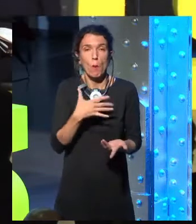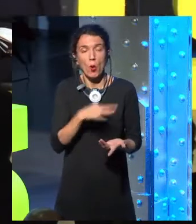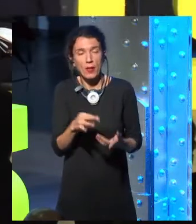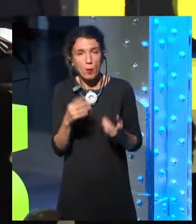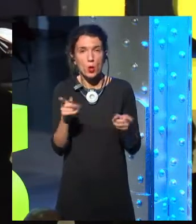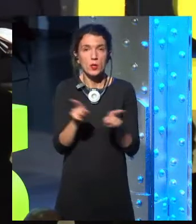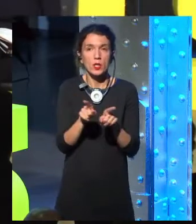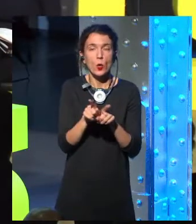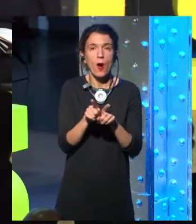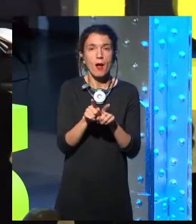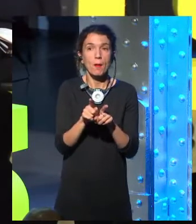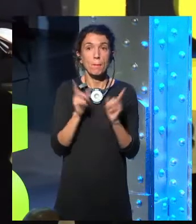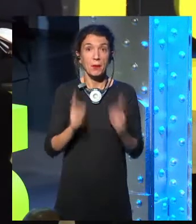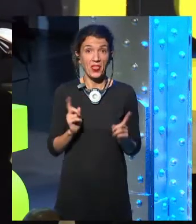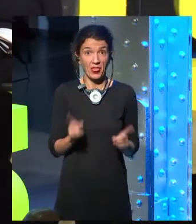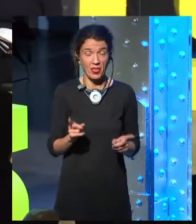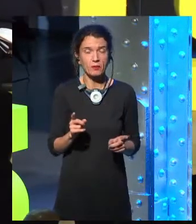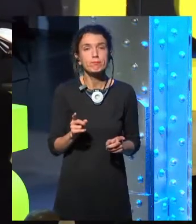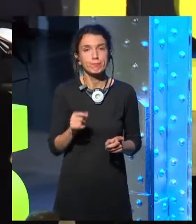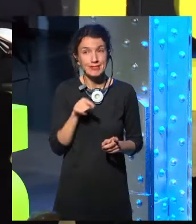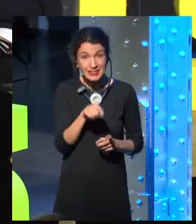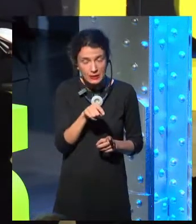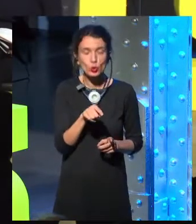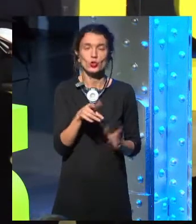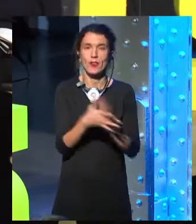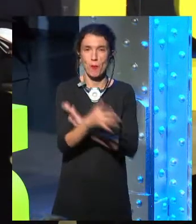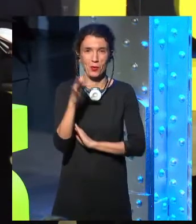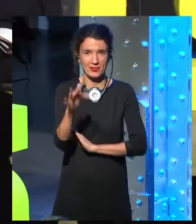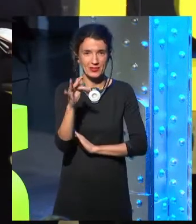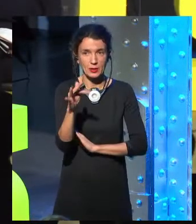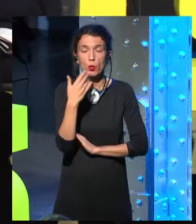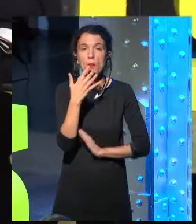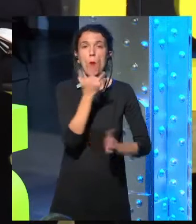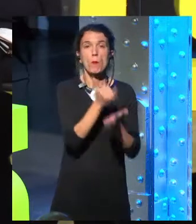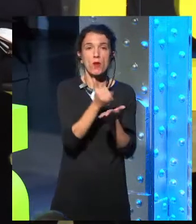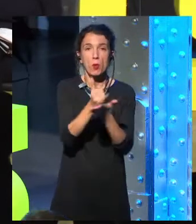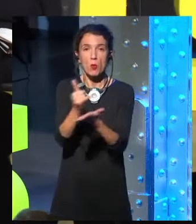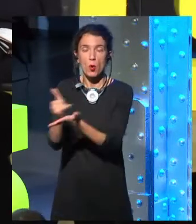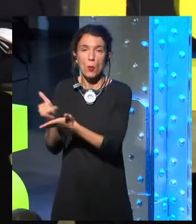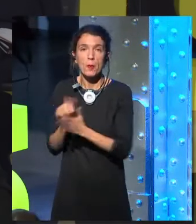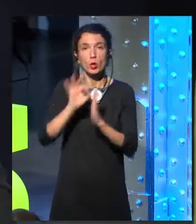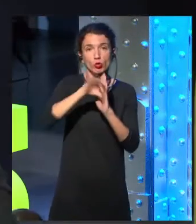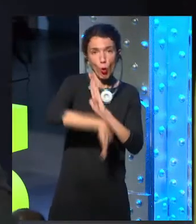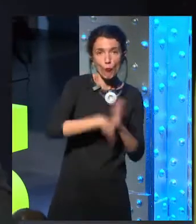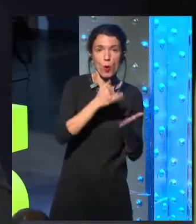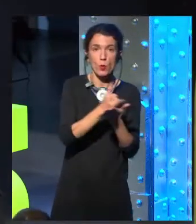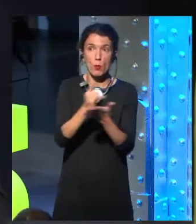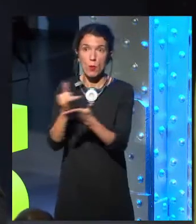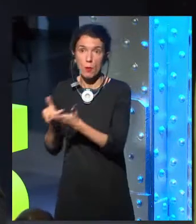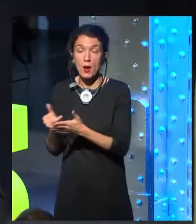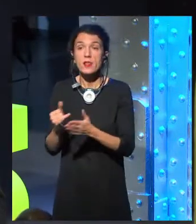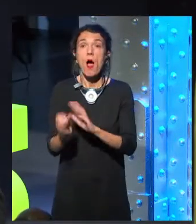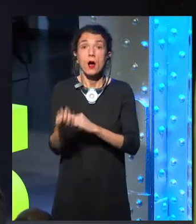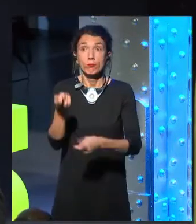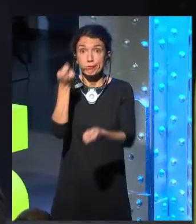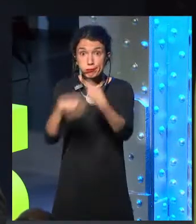way, under these conditions first, we can prevent that kind of future from happening. It's just hard to tell companies to do that right now.